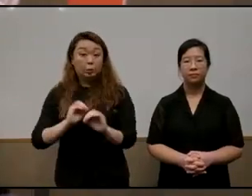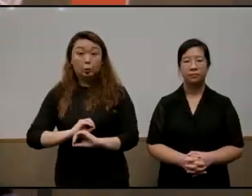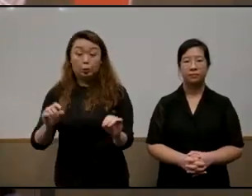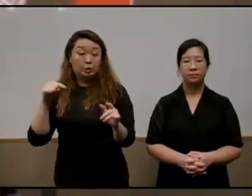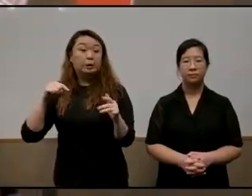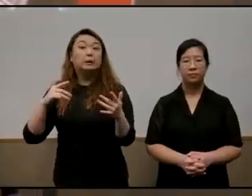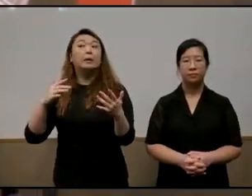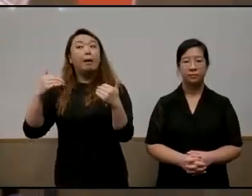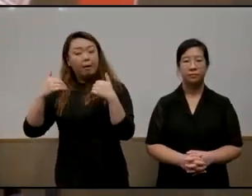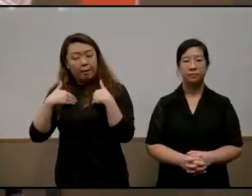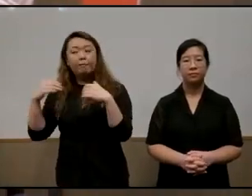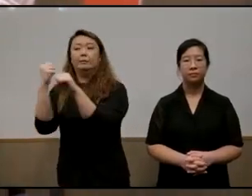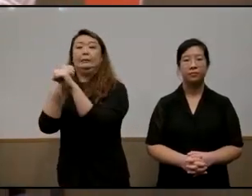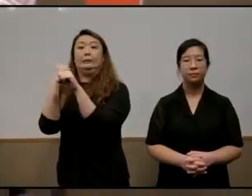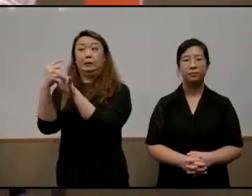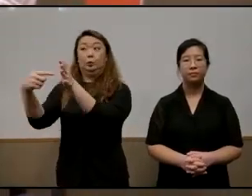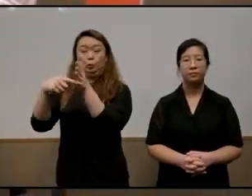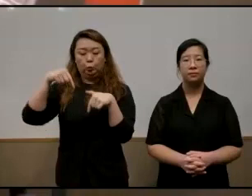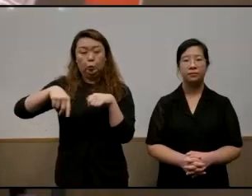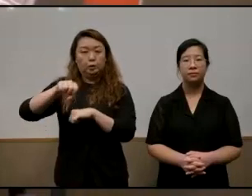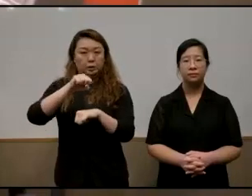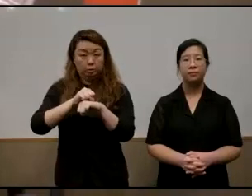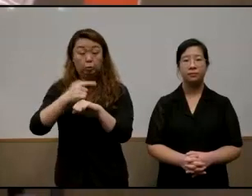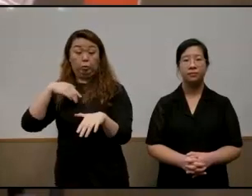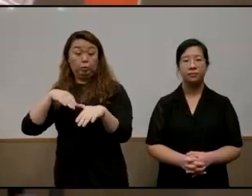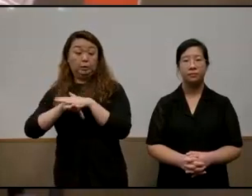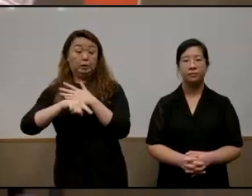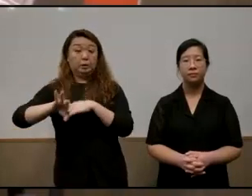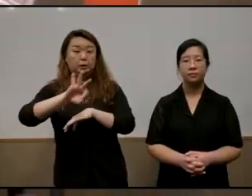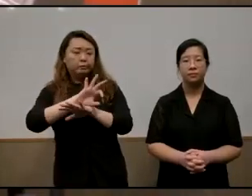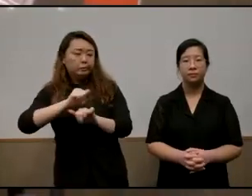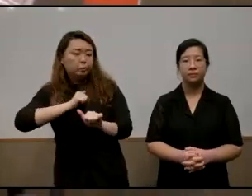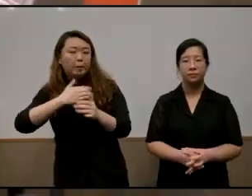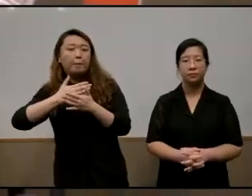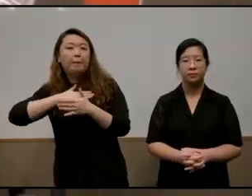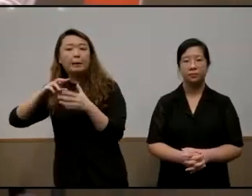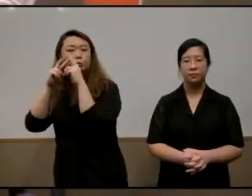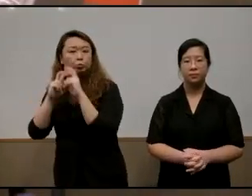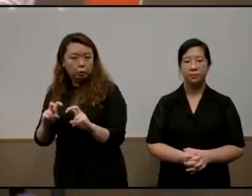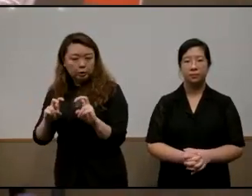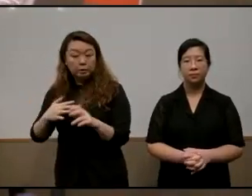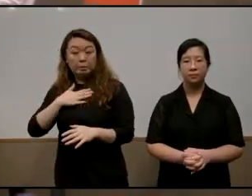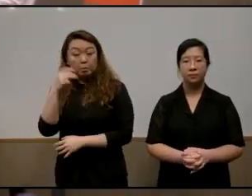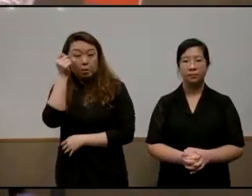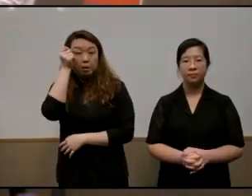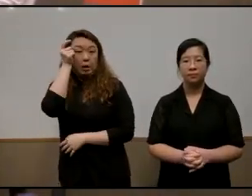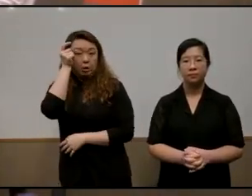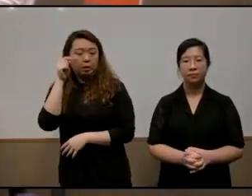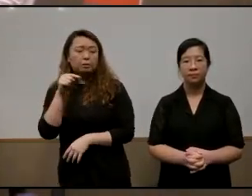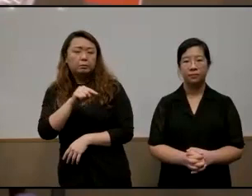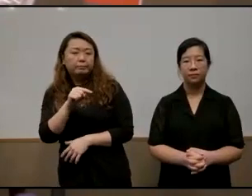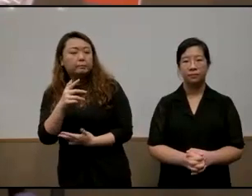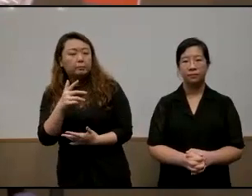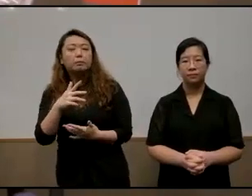there's disadvantages inequality in singapore so i was coming into the field with my kind of research understanding that you know the